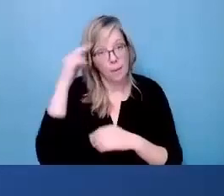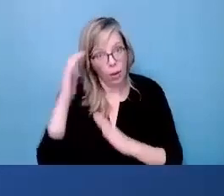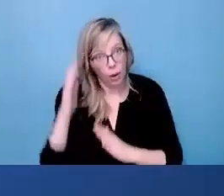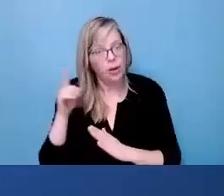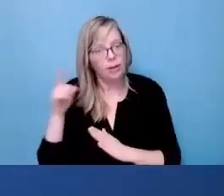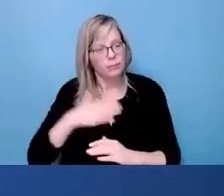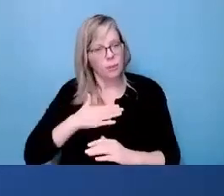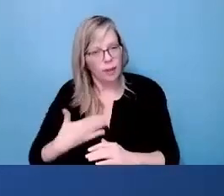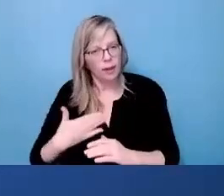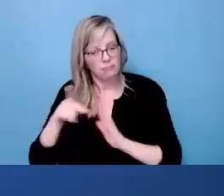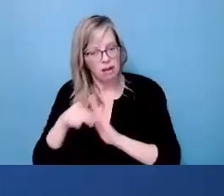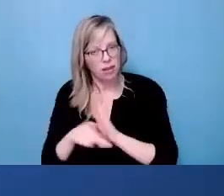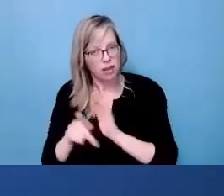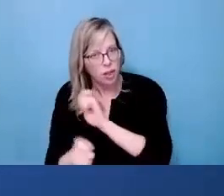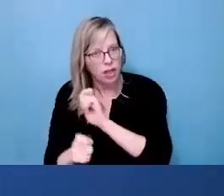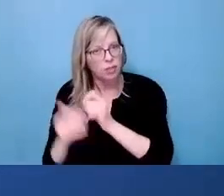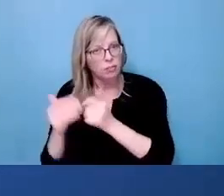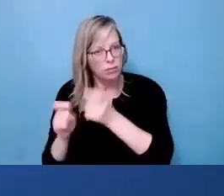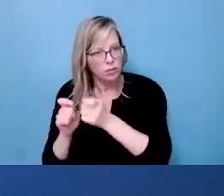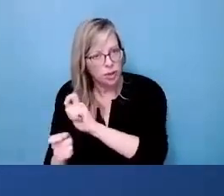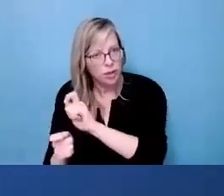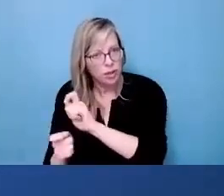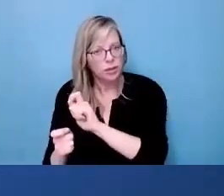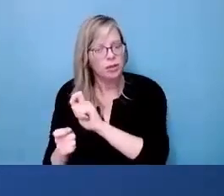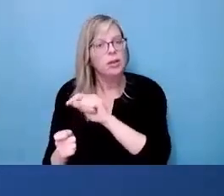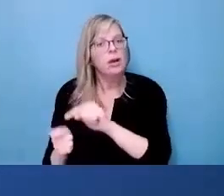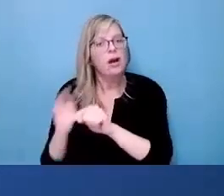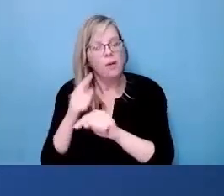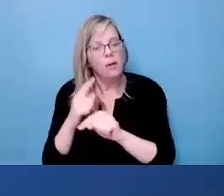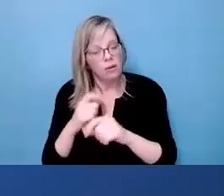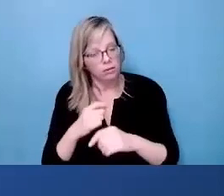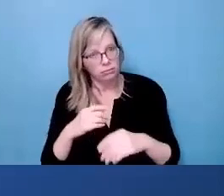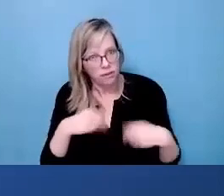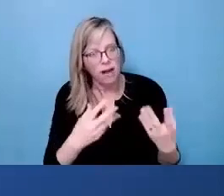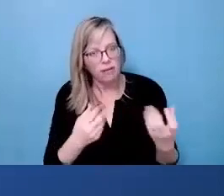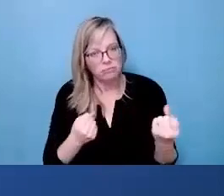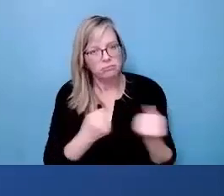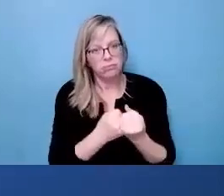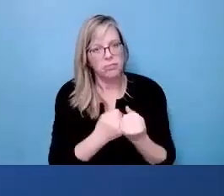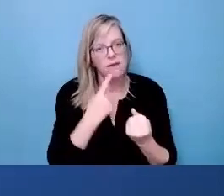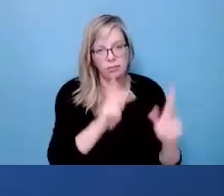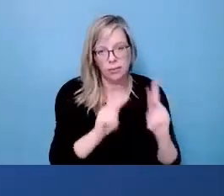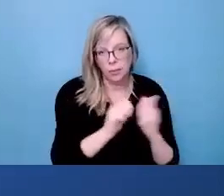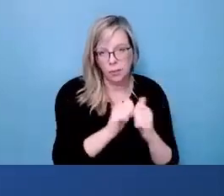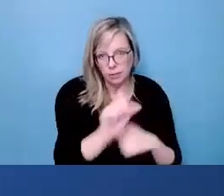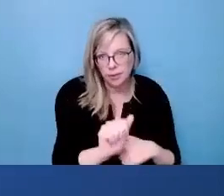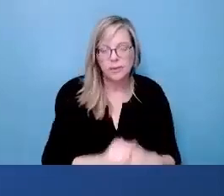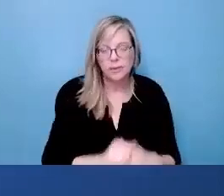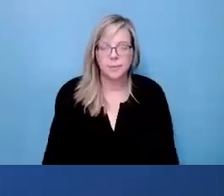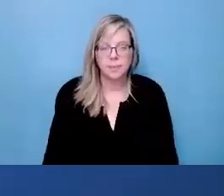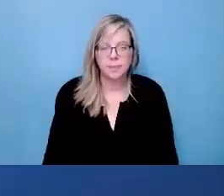need to be committed to changing policies and practices to ensure that all employees with disabilities have a supportive and accessible environment.